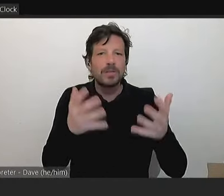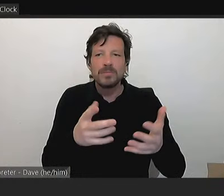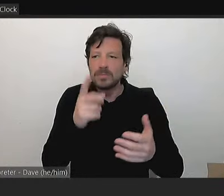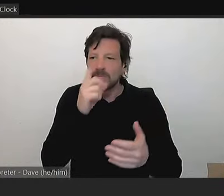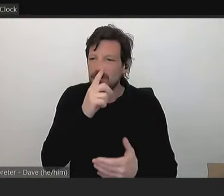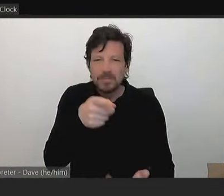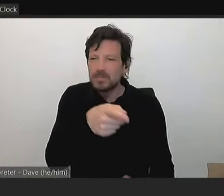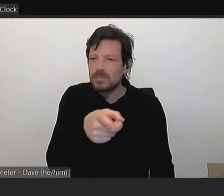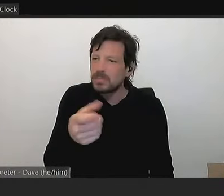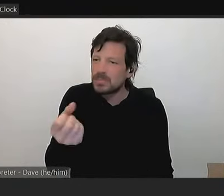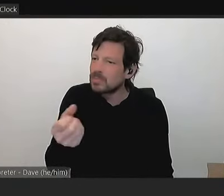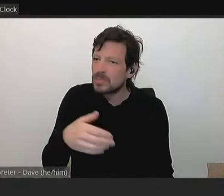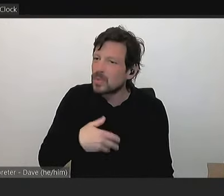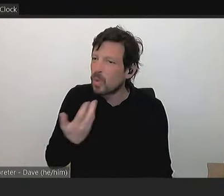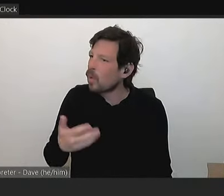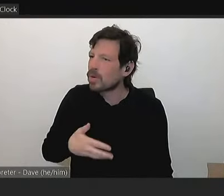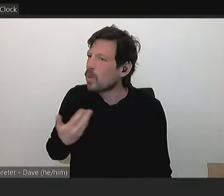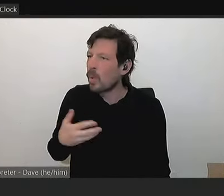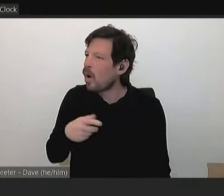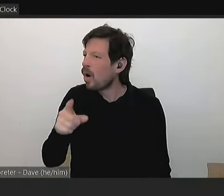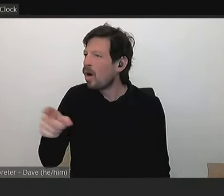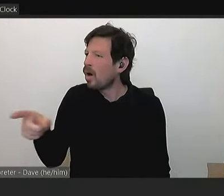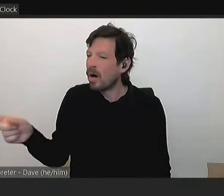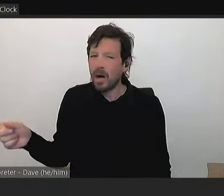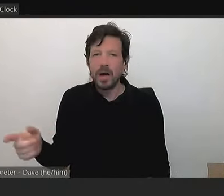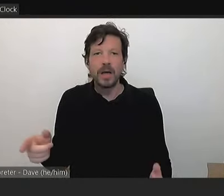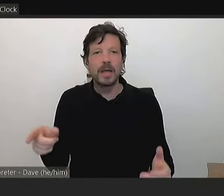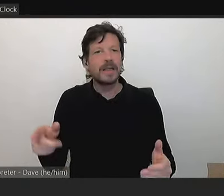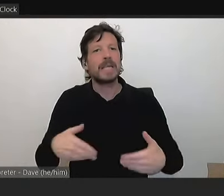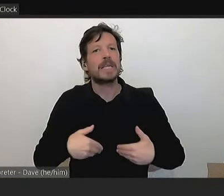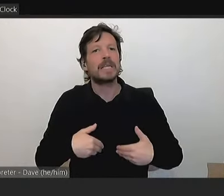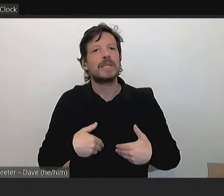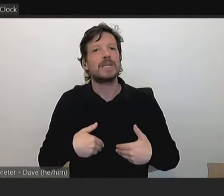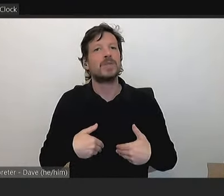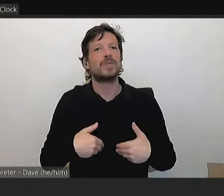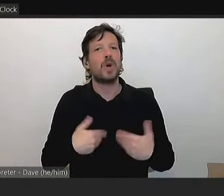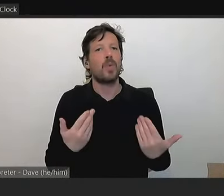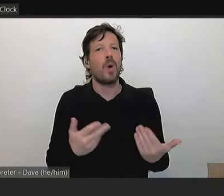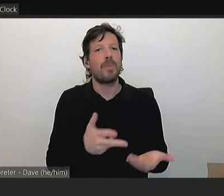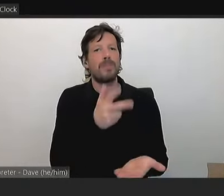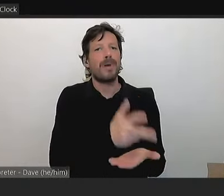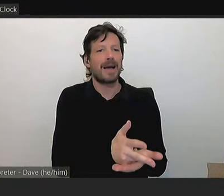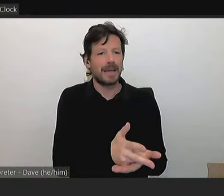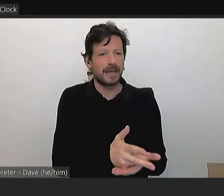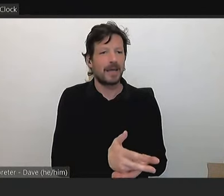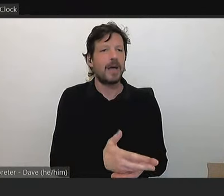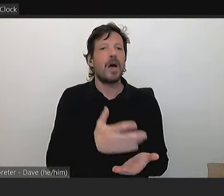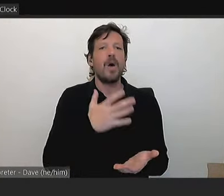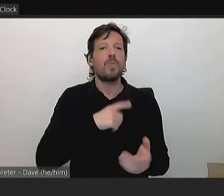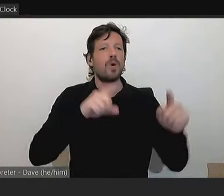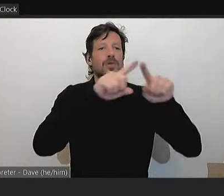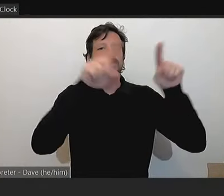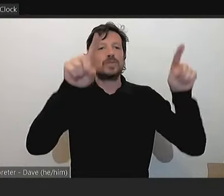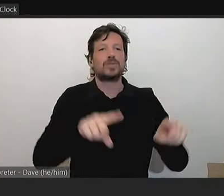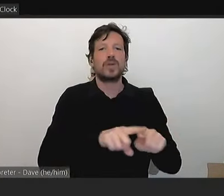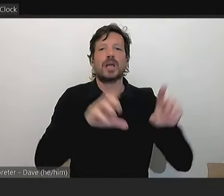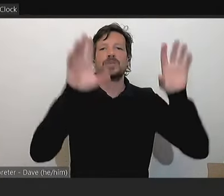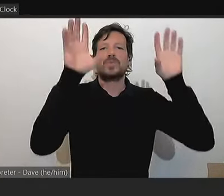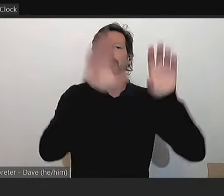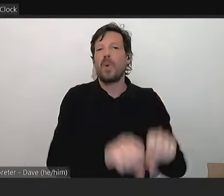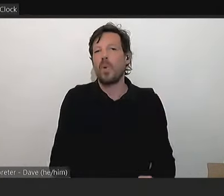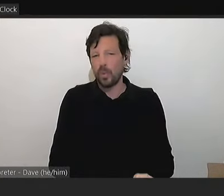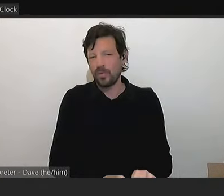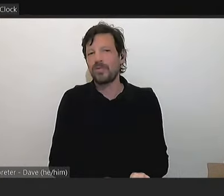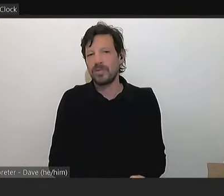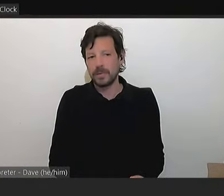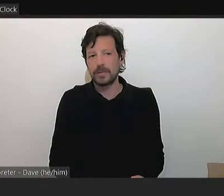seemed to have wanted it. Uh, they don't want, uh, they don't want the parking, they want the signs removed. Um, the way